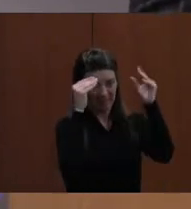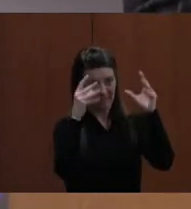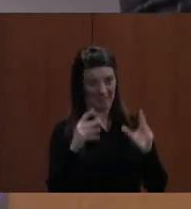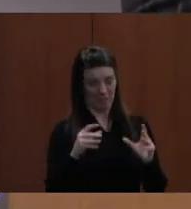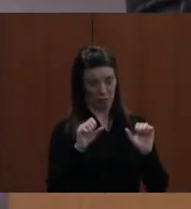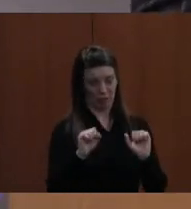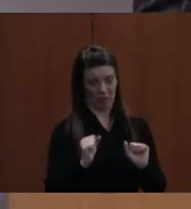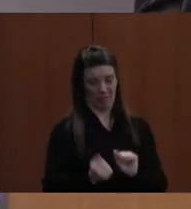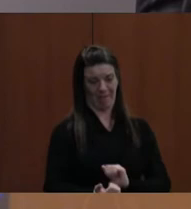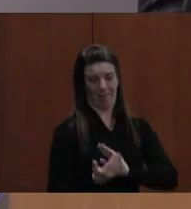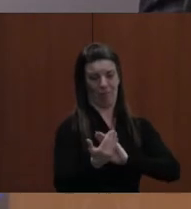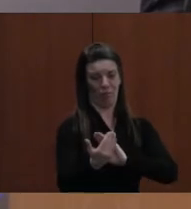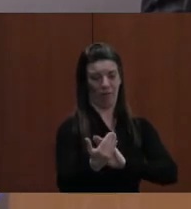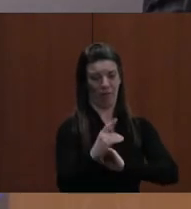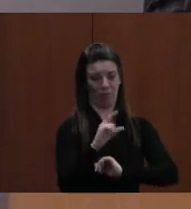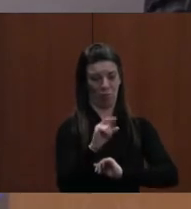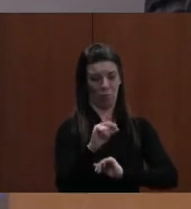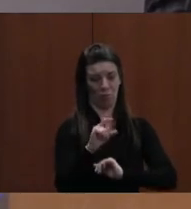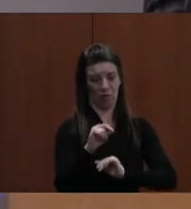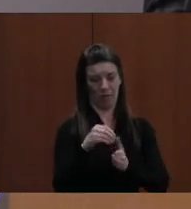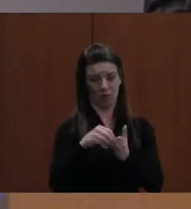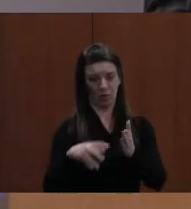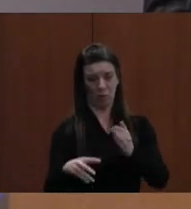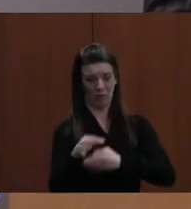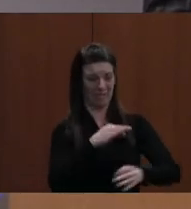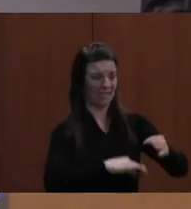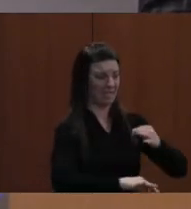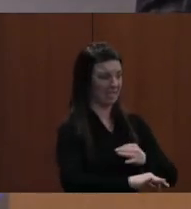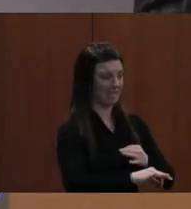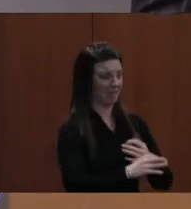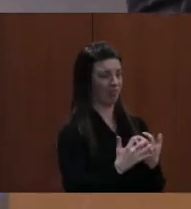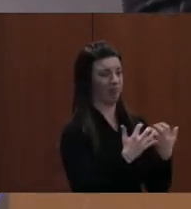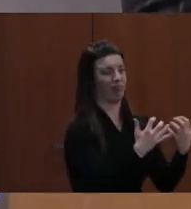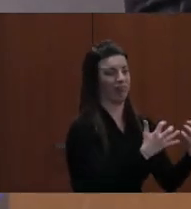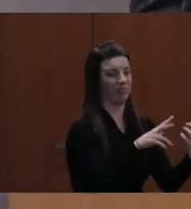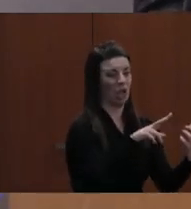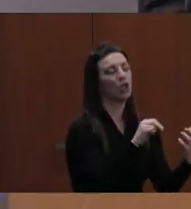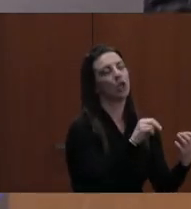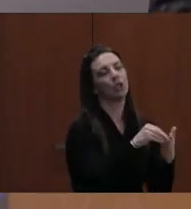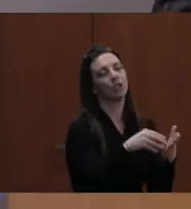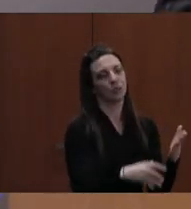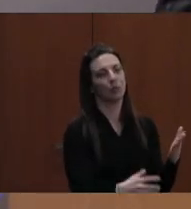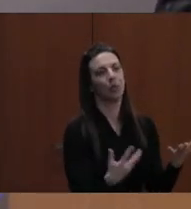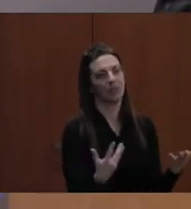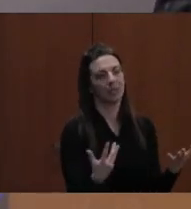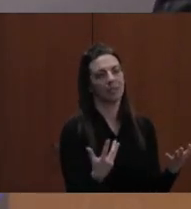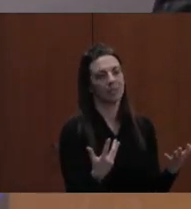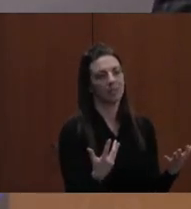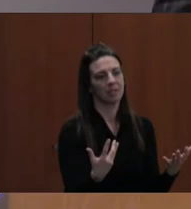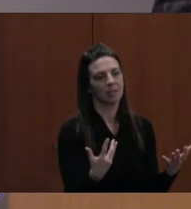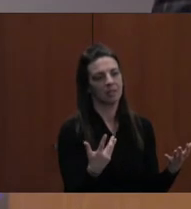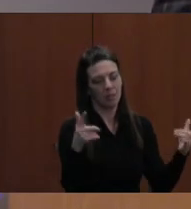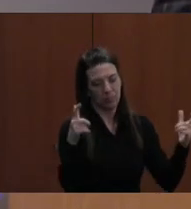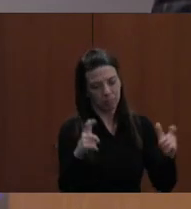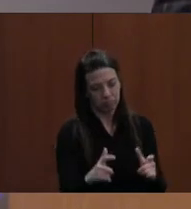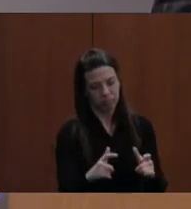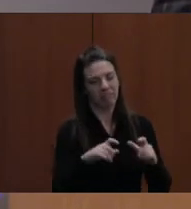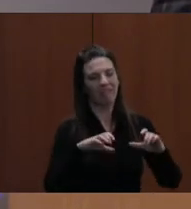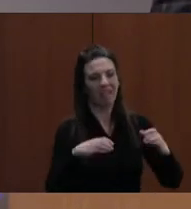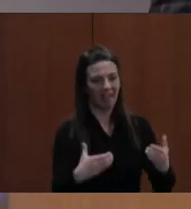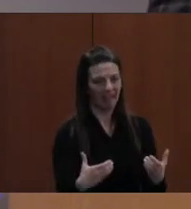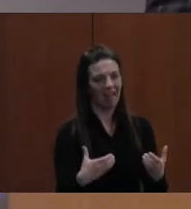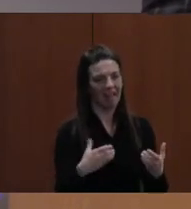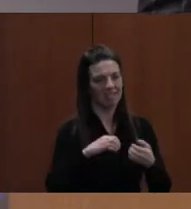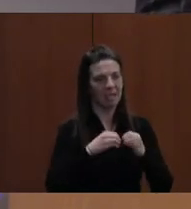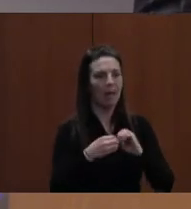students rather than 30 students, and obviously that number would be incredible if we could get it there. But, you know,